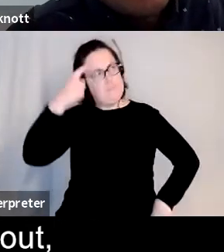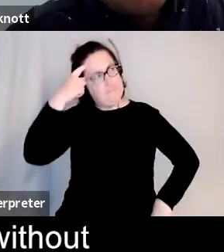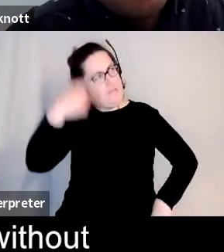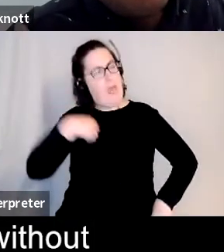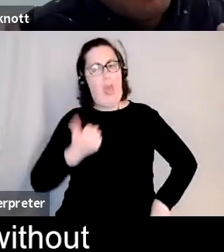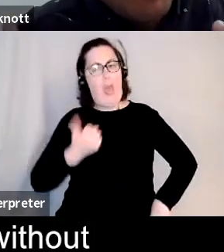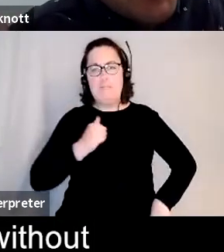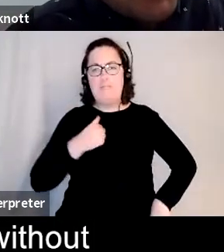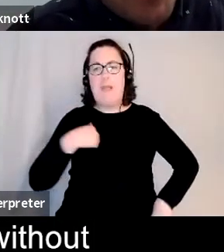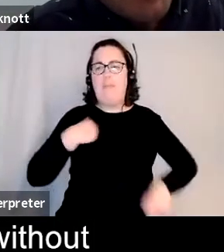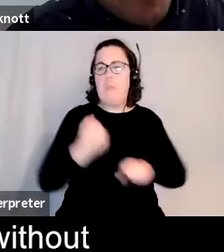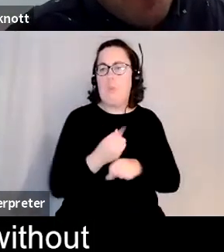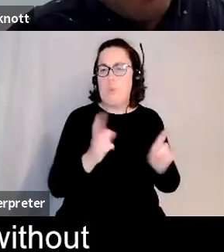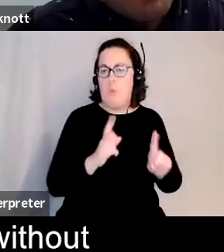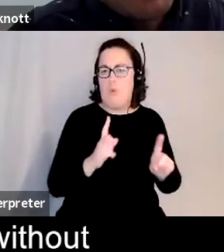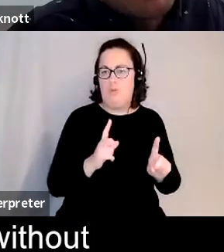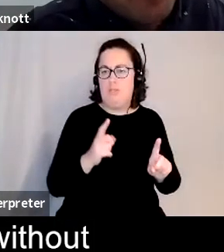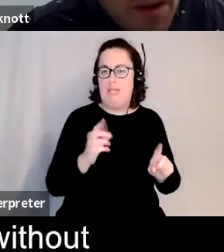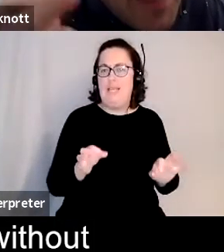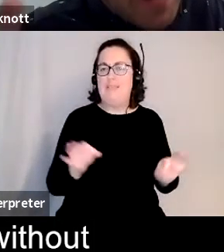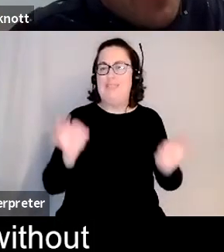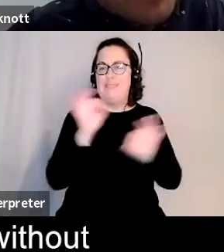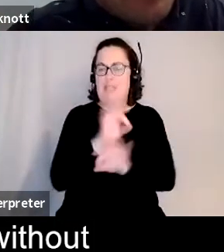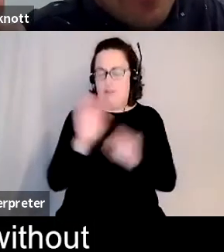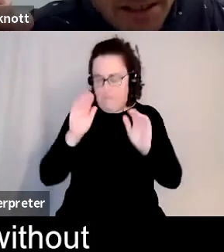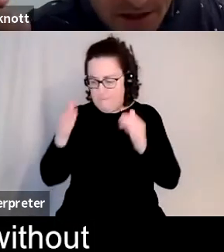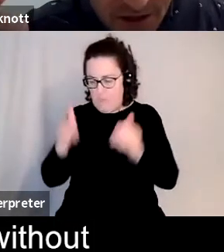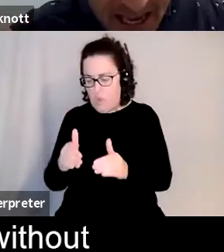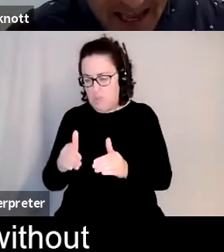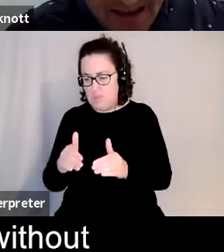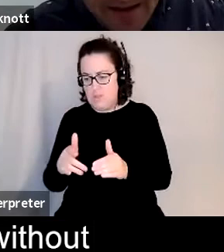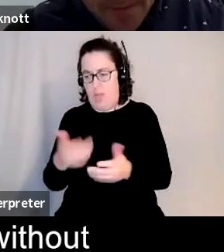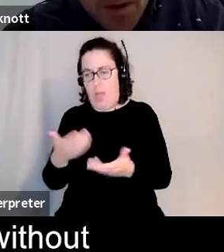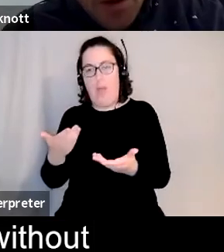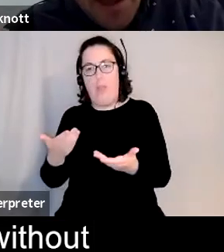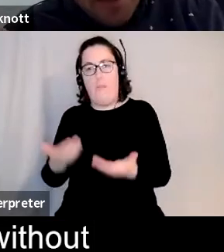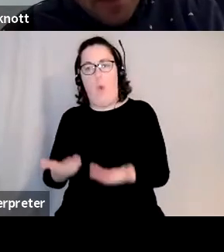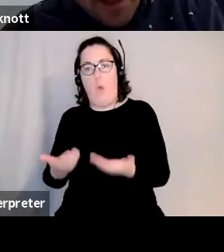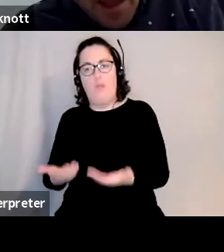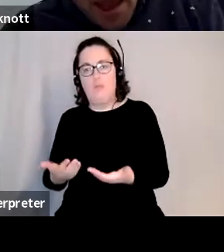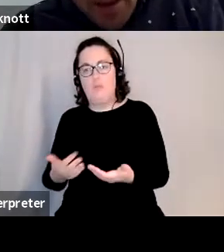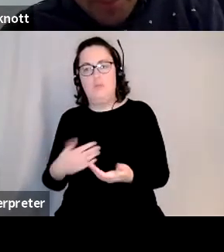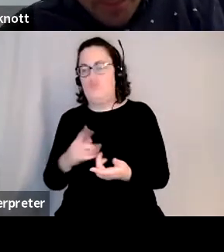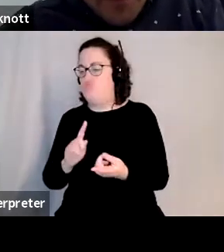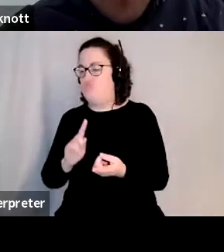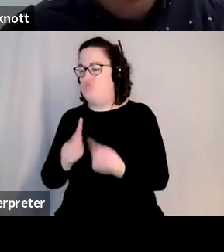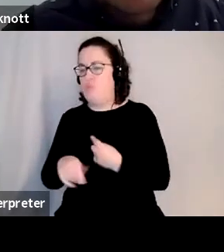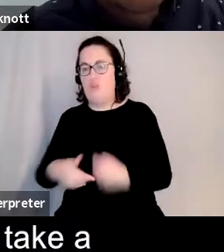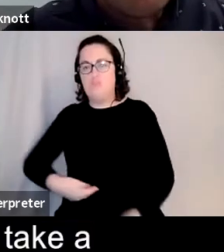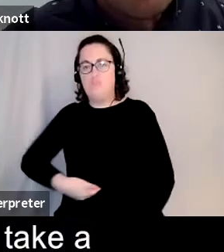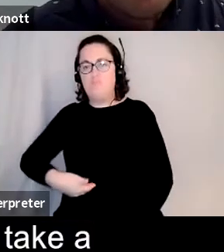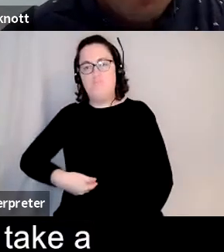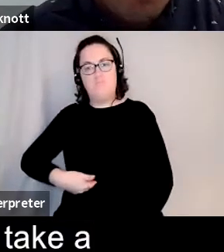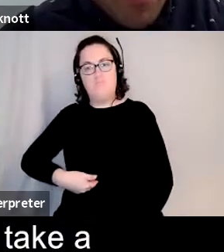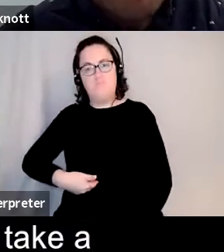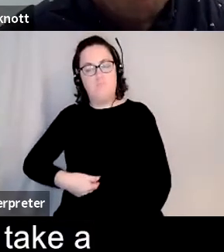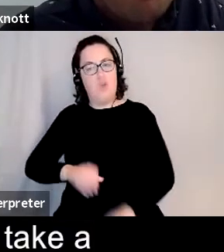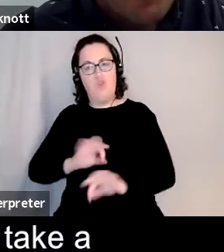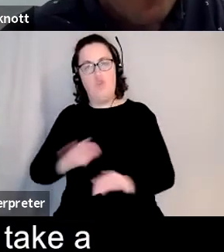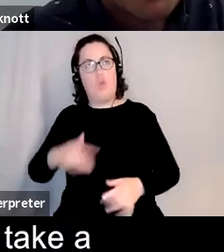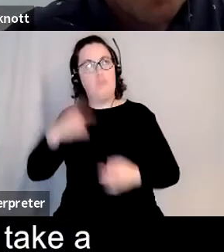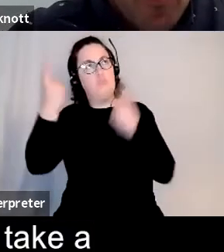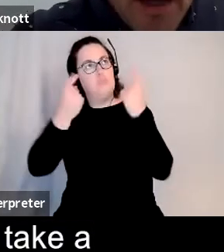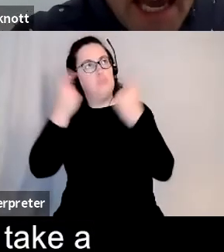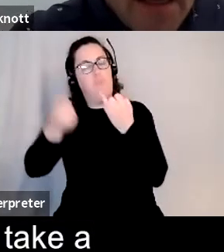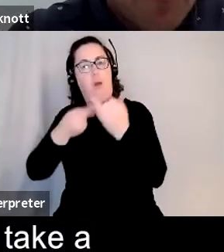present and just being in the moment without that guilt as you say okay um so my